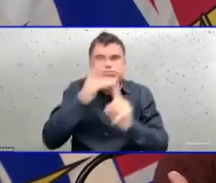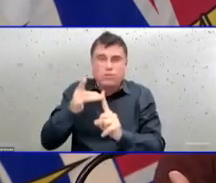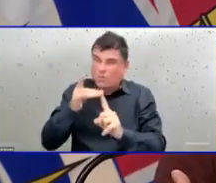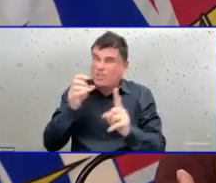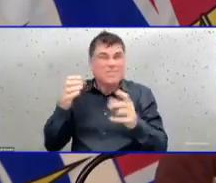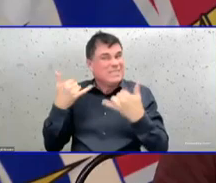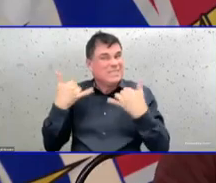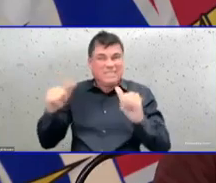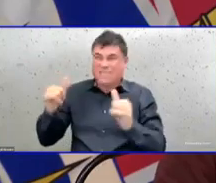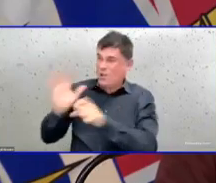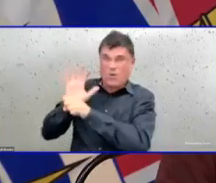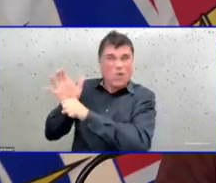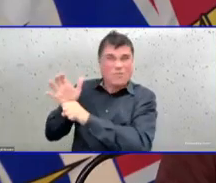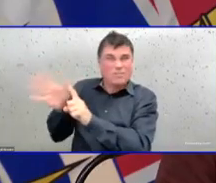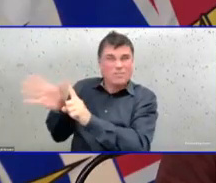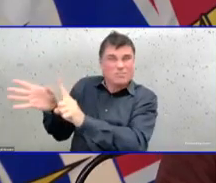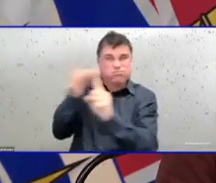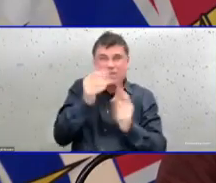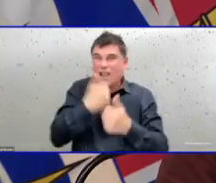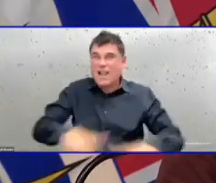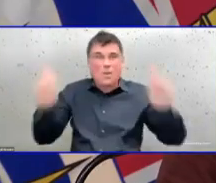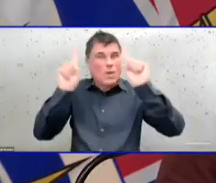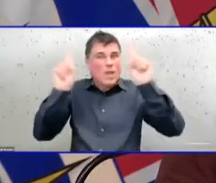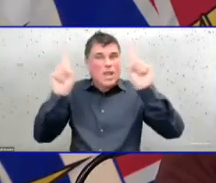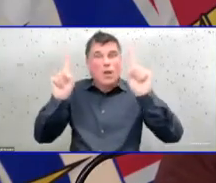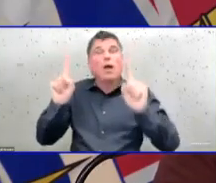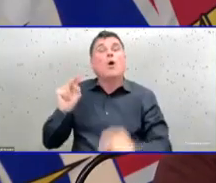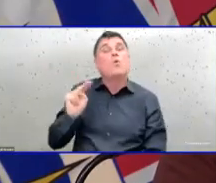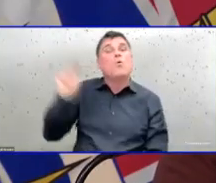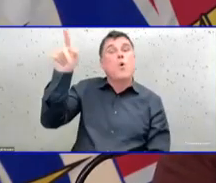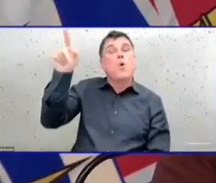stretched systems across the province.